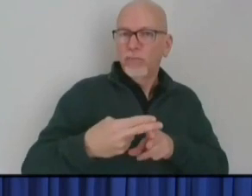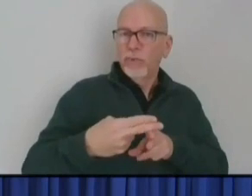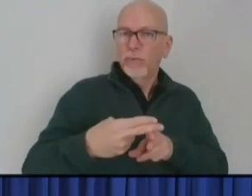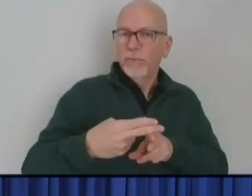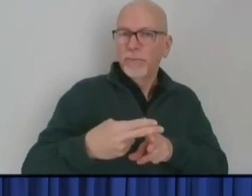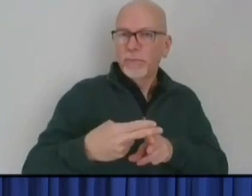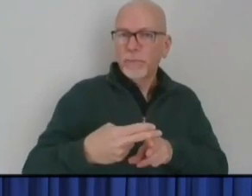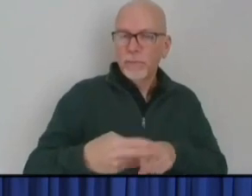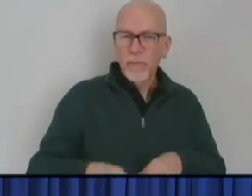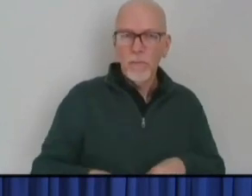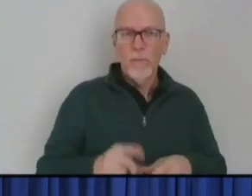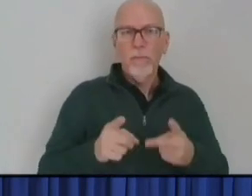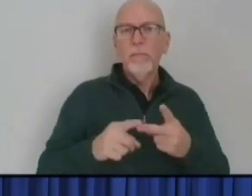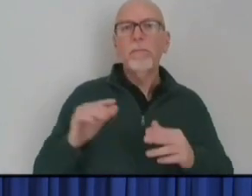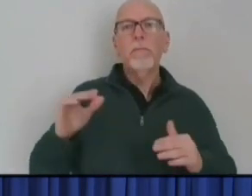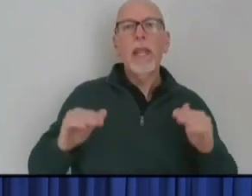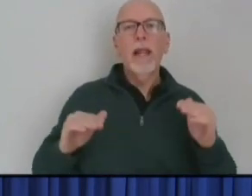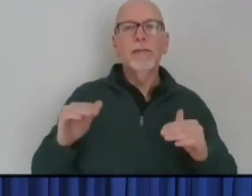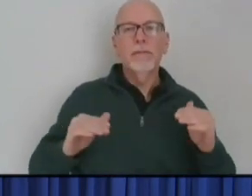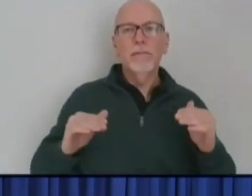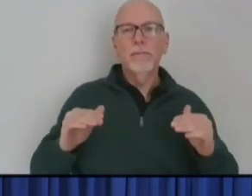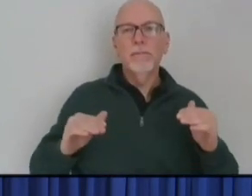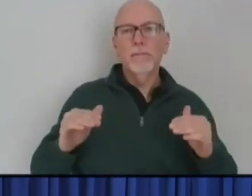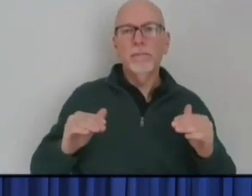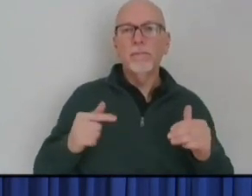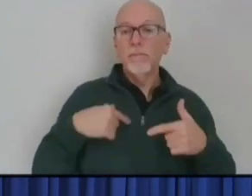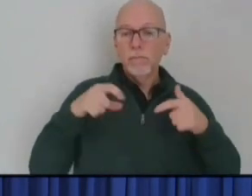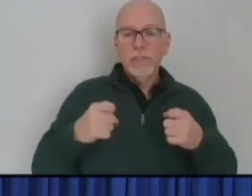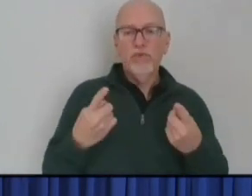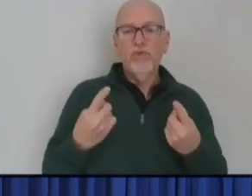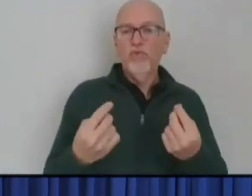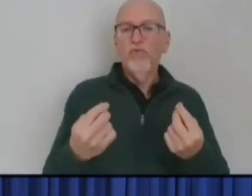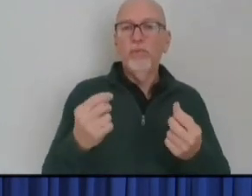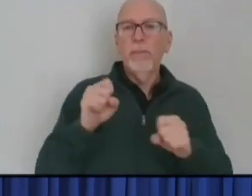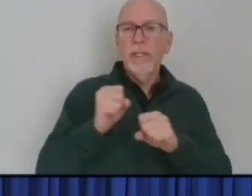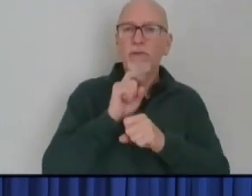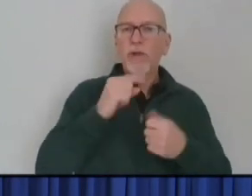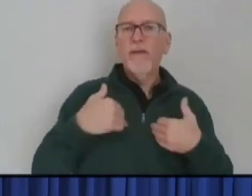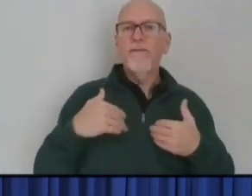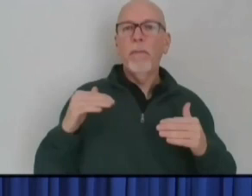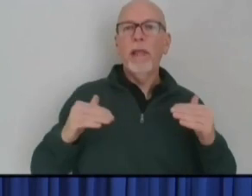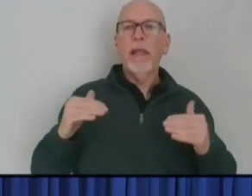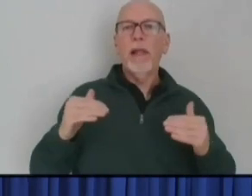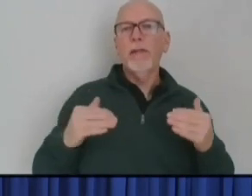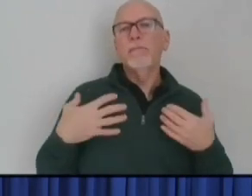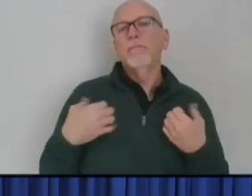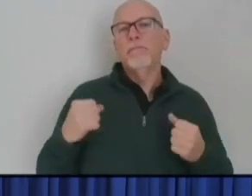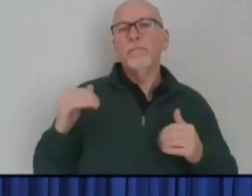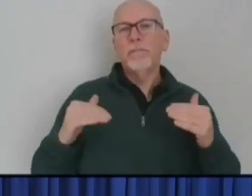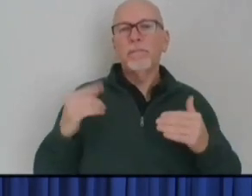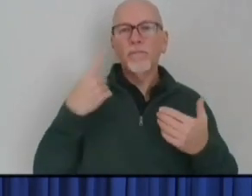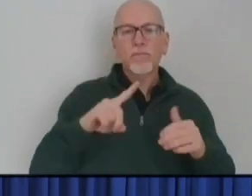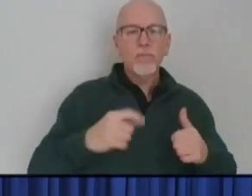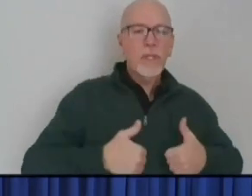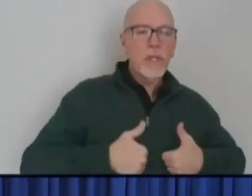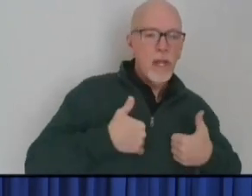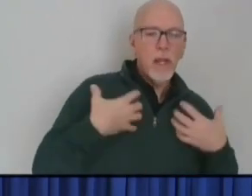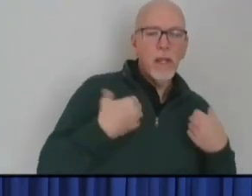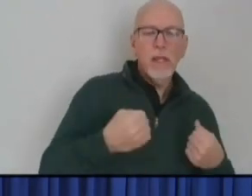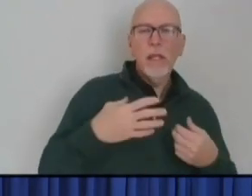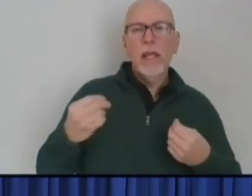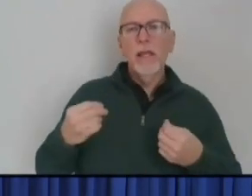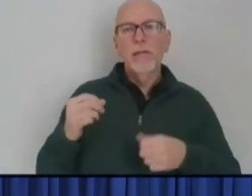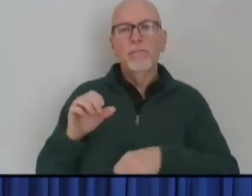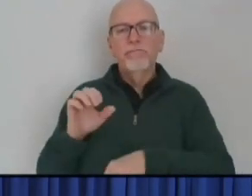And, two, balanced. Everything that we do, we have to make sure there's a healthy balance in terms of our lives and livelihoods. Rachel?